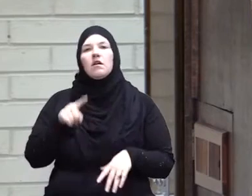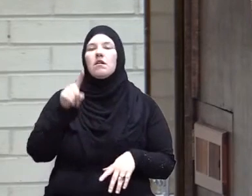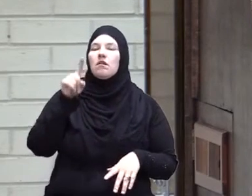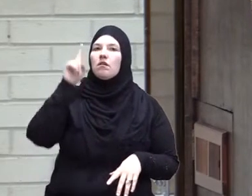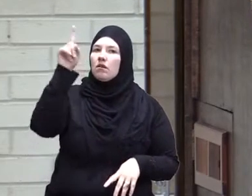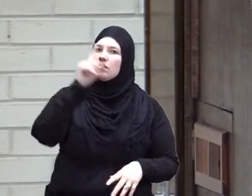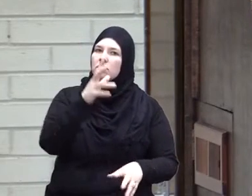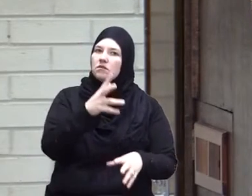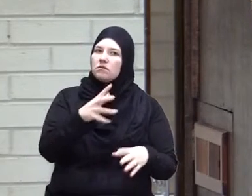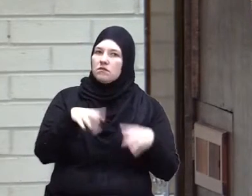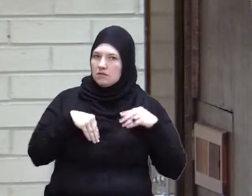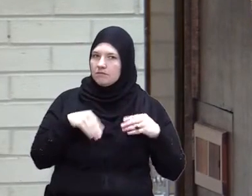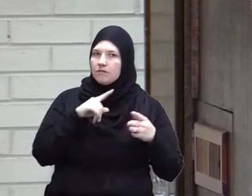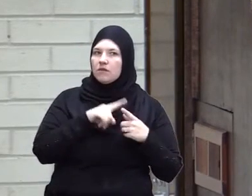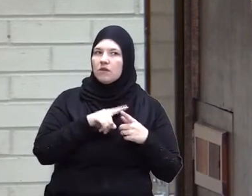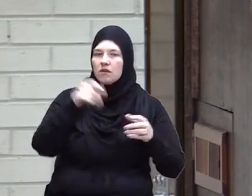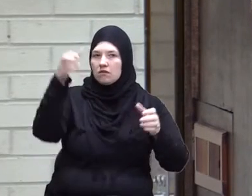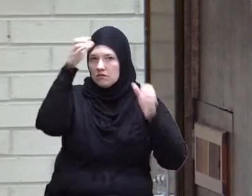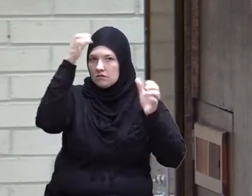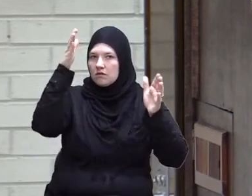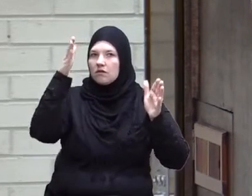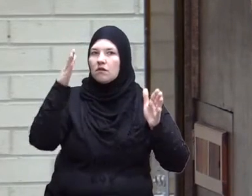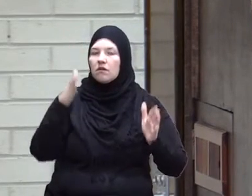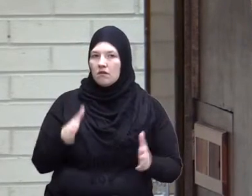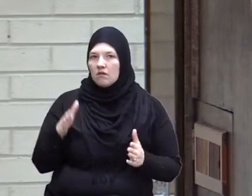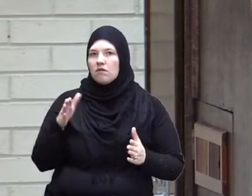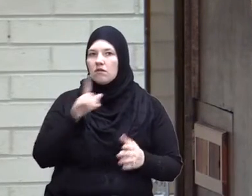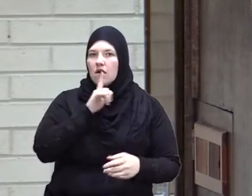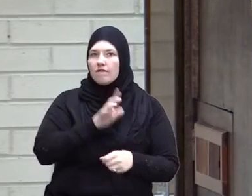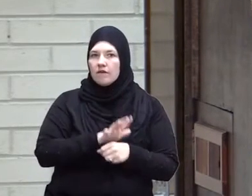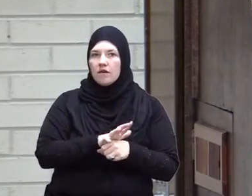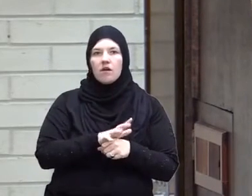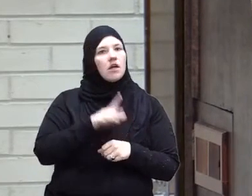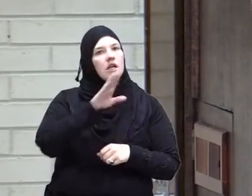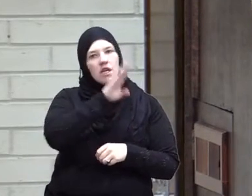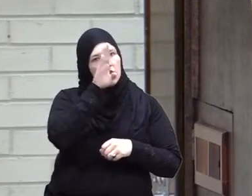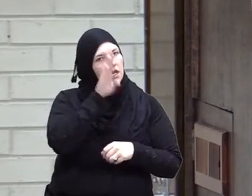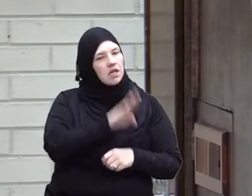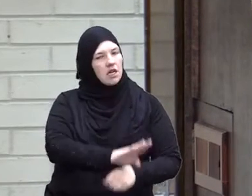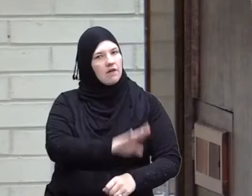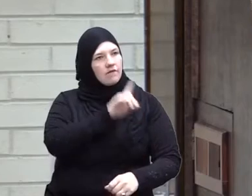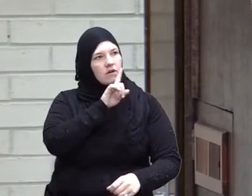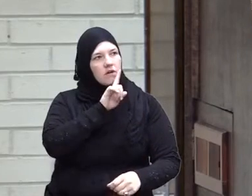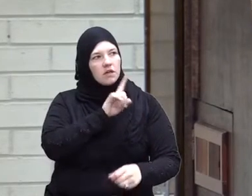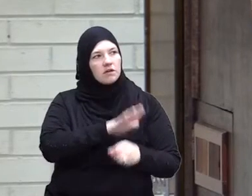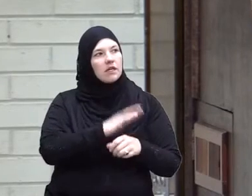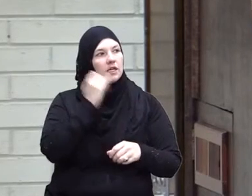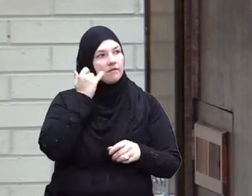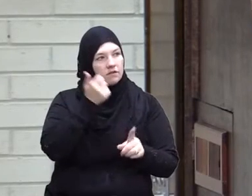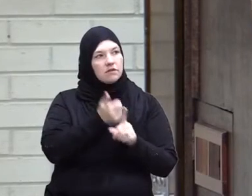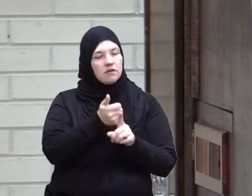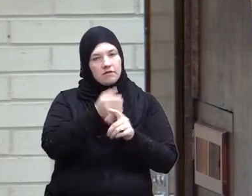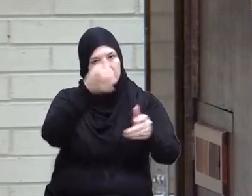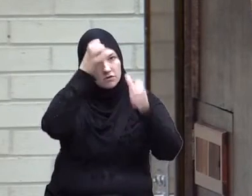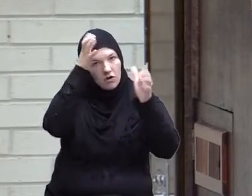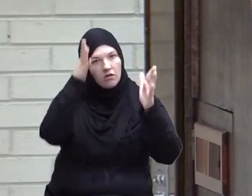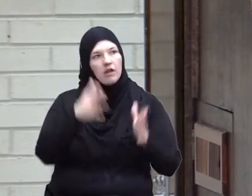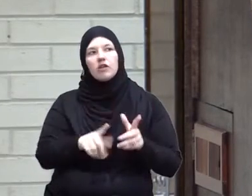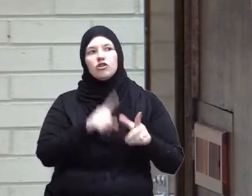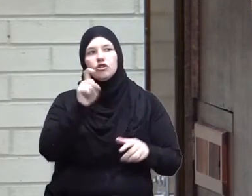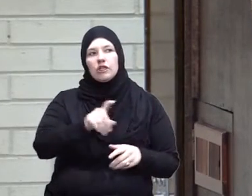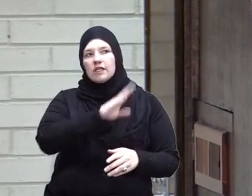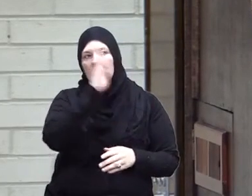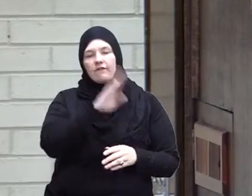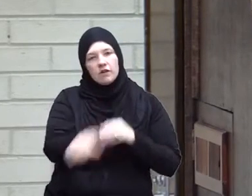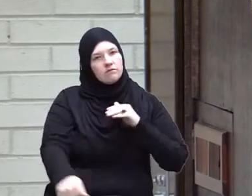that they should never conceal what Allah has revealed of knowledge to them or in the revelation,